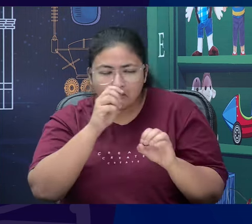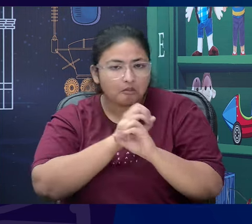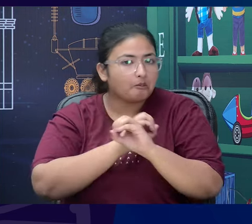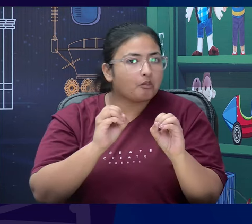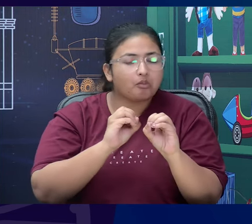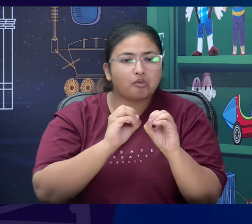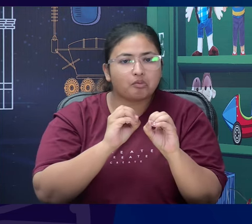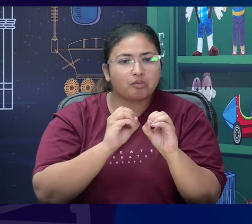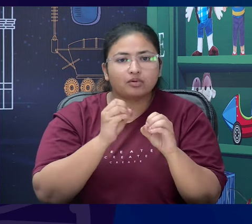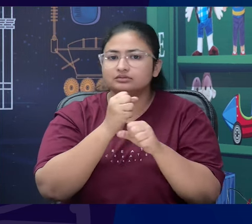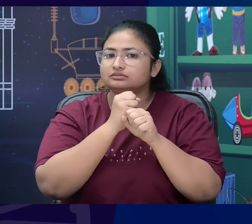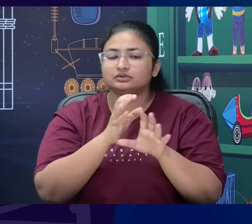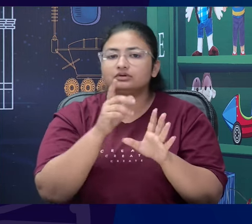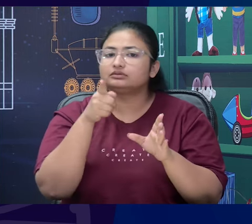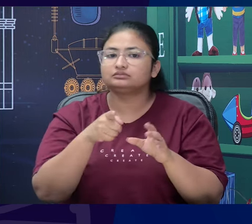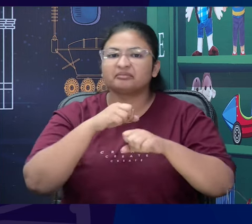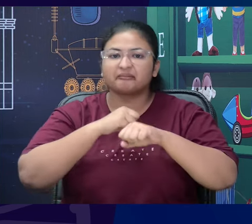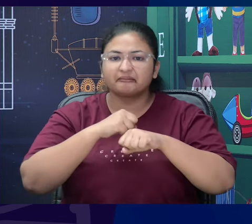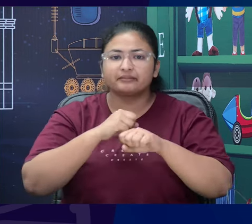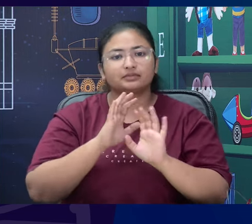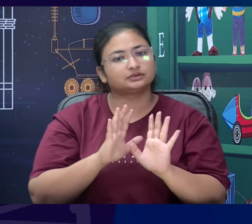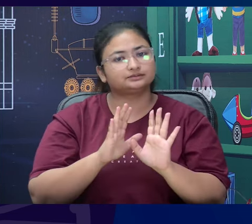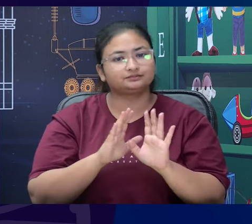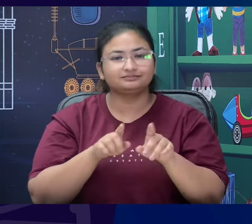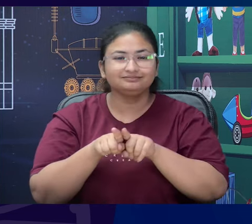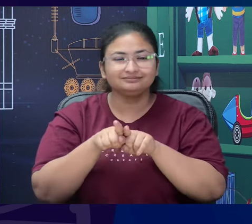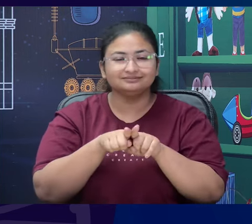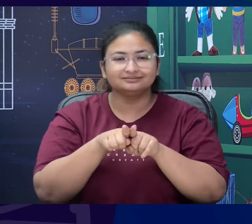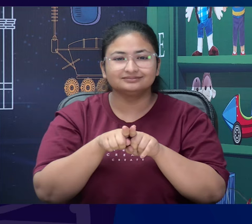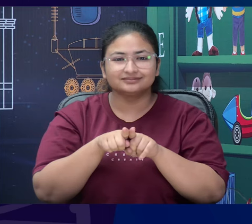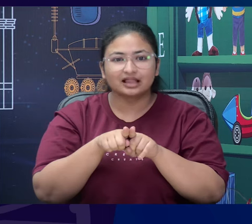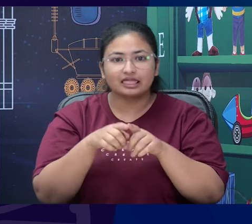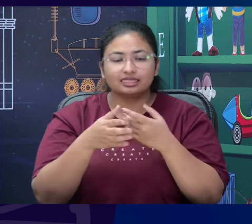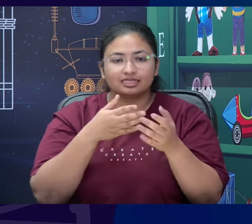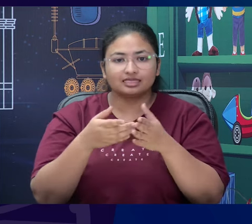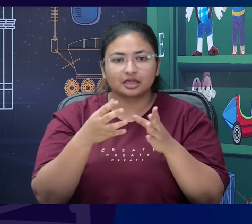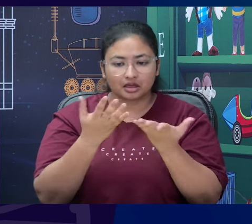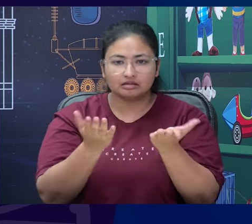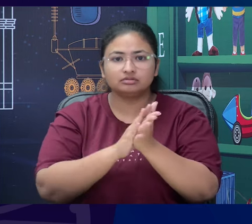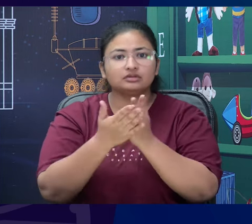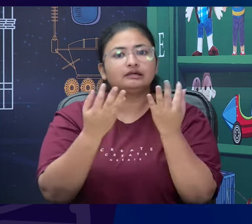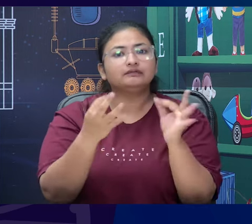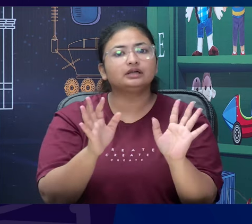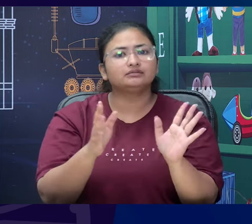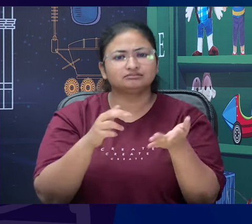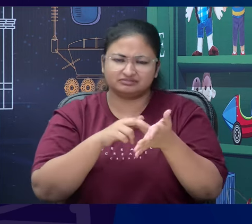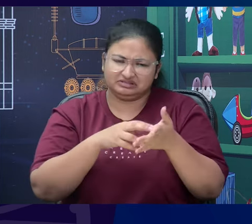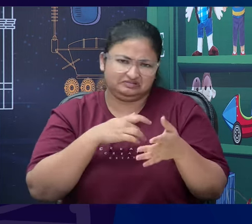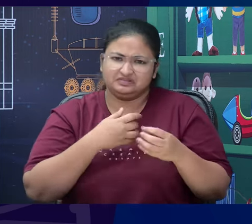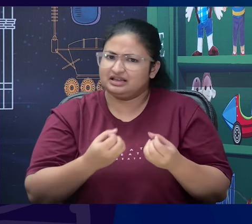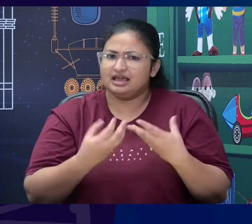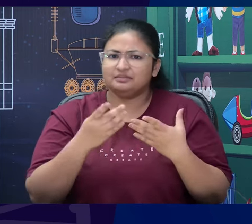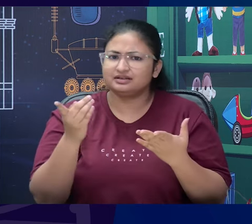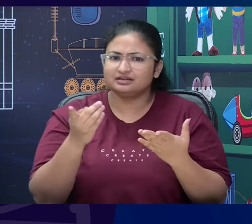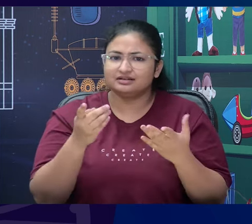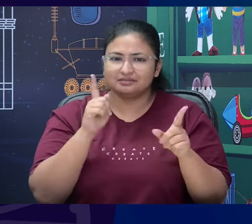he does not have any binoculars or you know anything in his hand. So, he is looking happy like you said